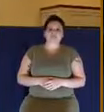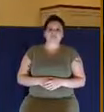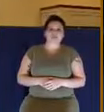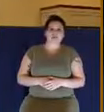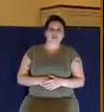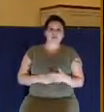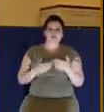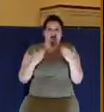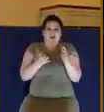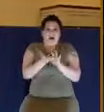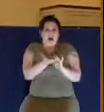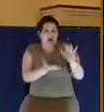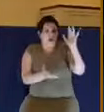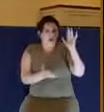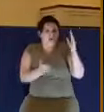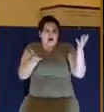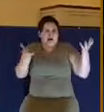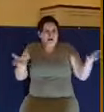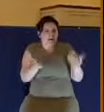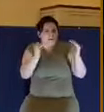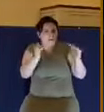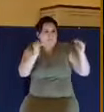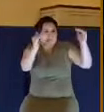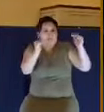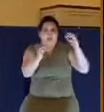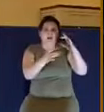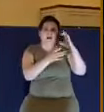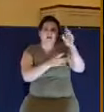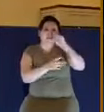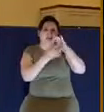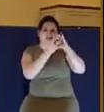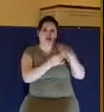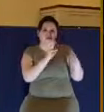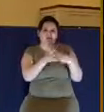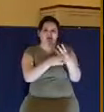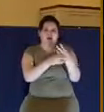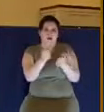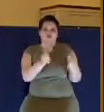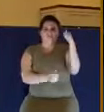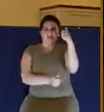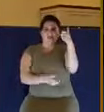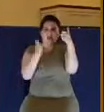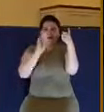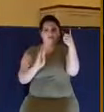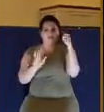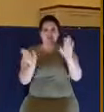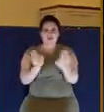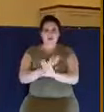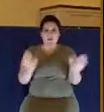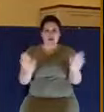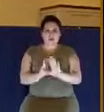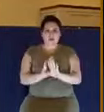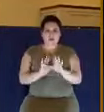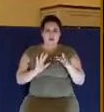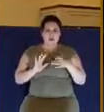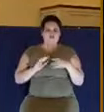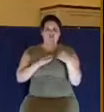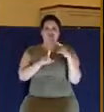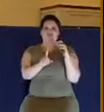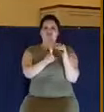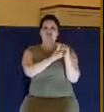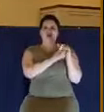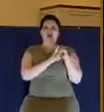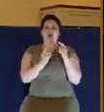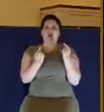glorify and exalt the wisdom of the world above the word of God because what kind of message does that send? That the Bible's not